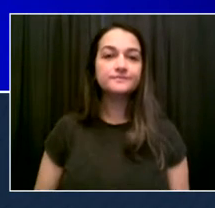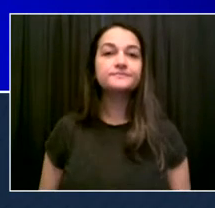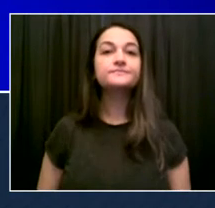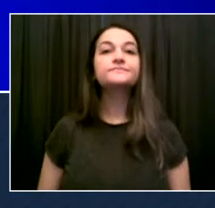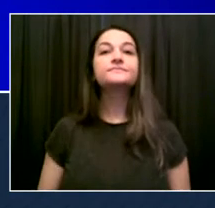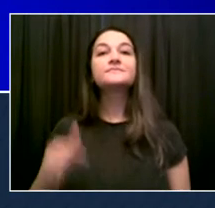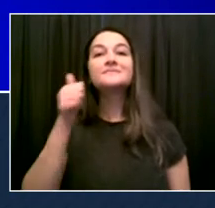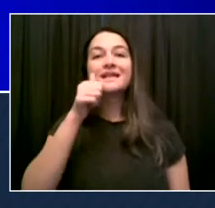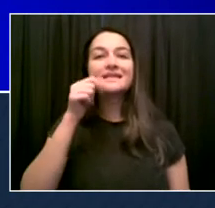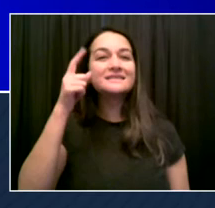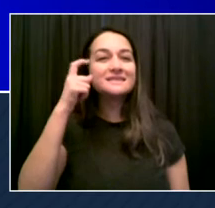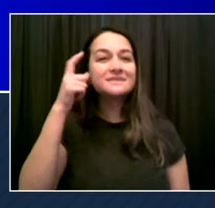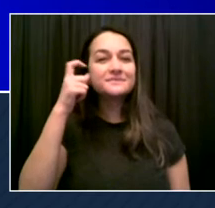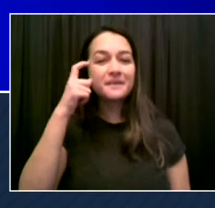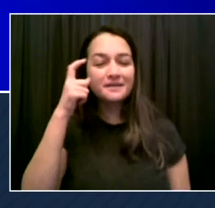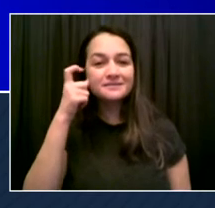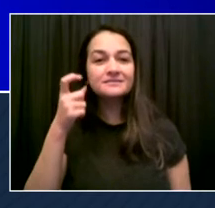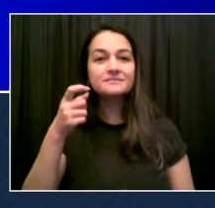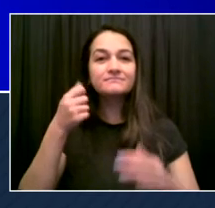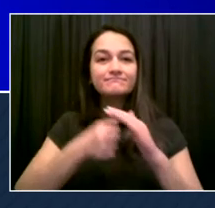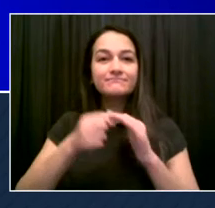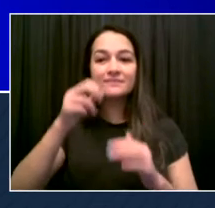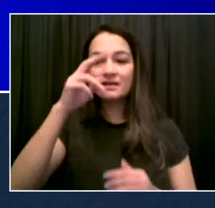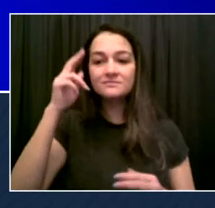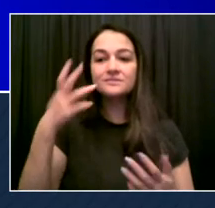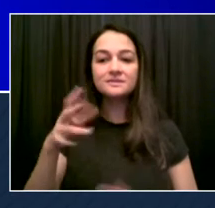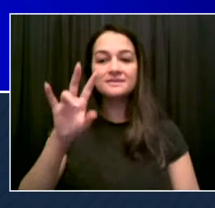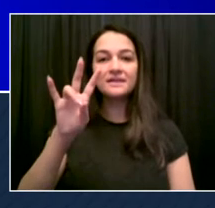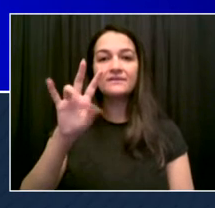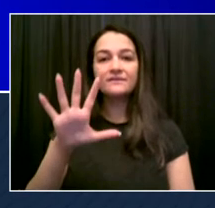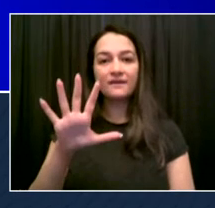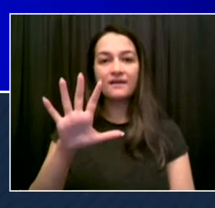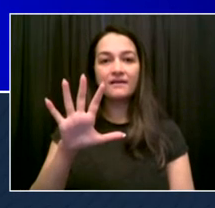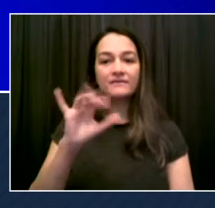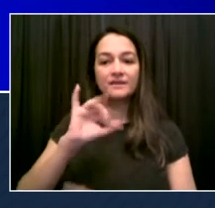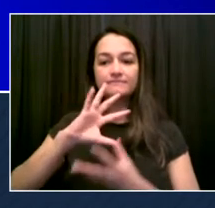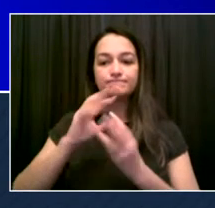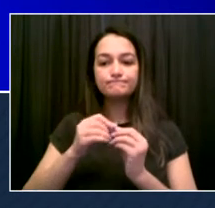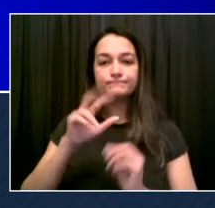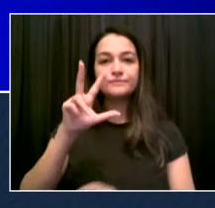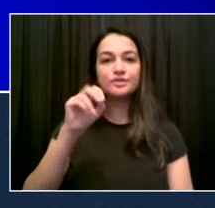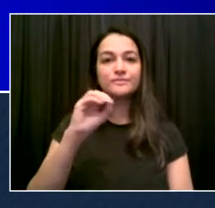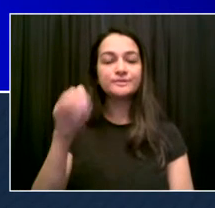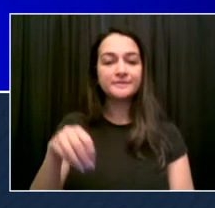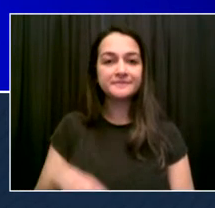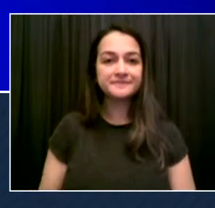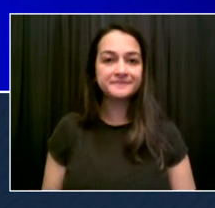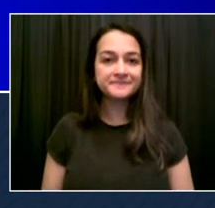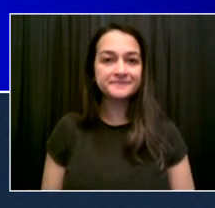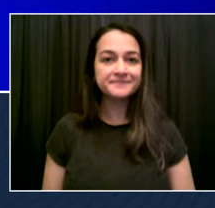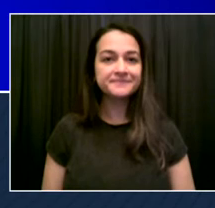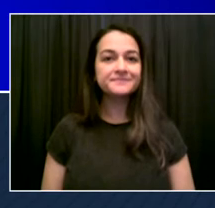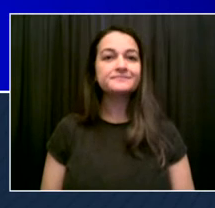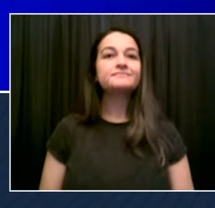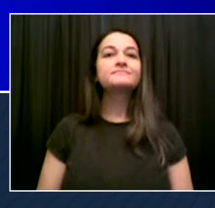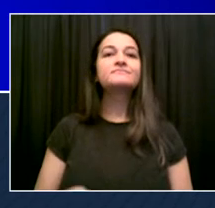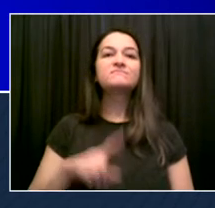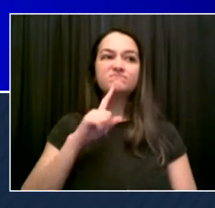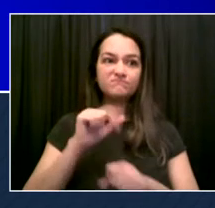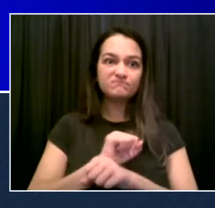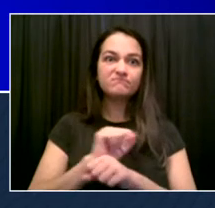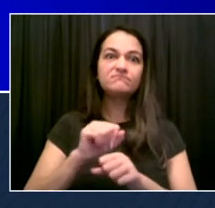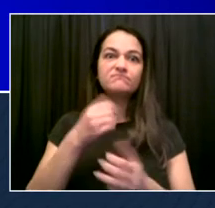suspected COVID-19. Today's report, 75 patients confirmed positivity of 29.87%.